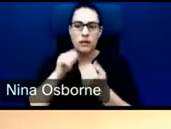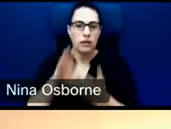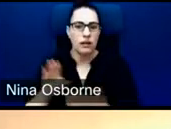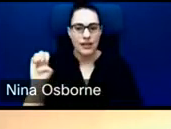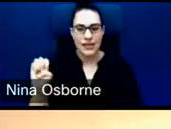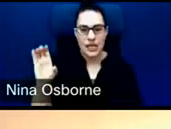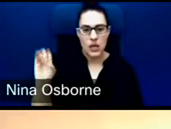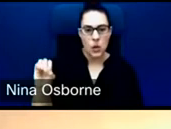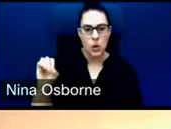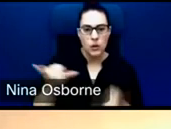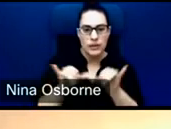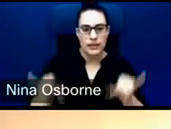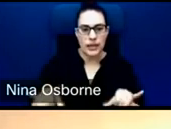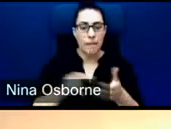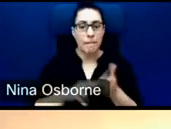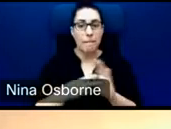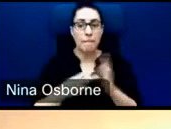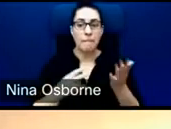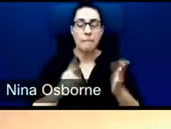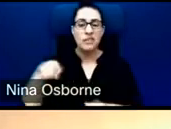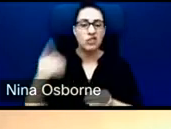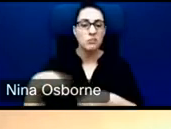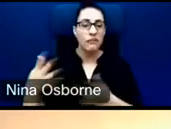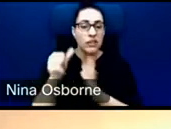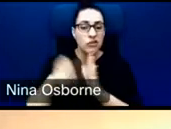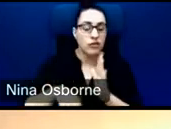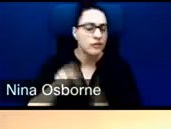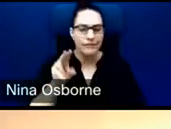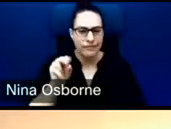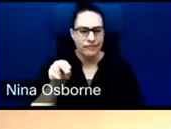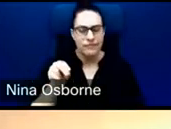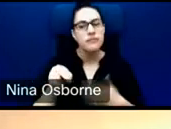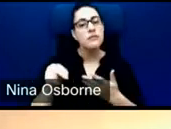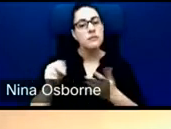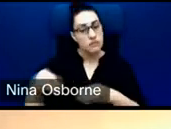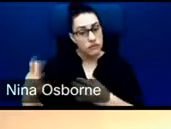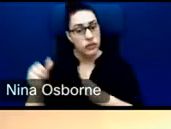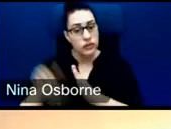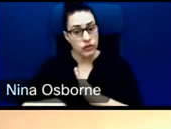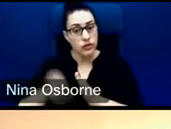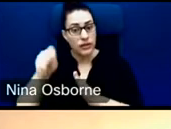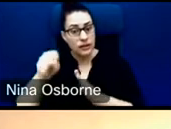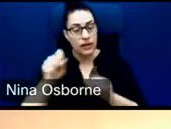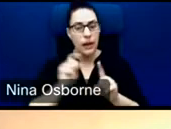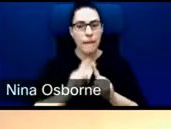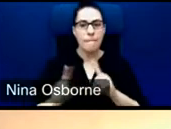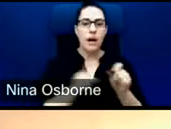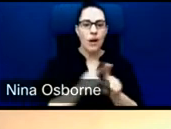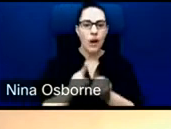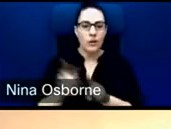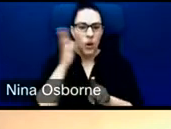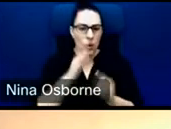quality surgery, but when you dig a bit deeper into the project, there's also the focus on training medical